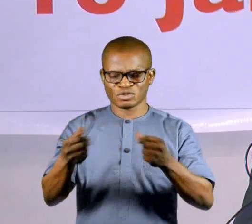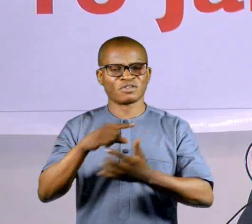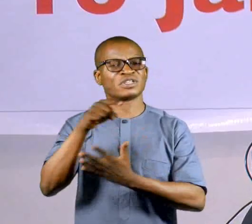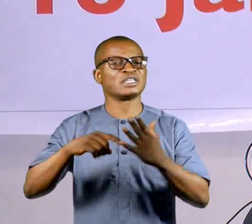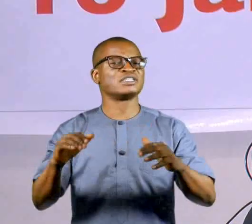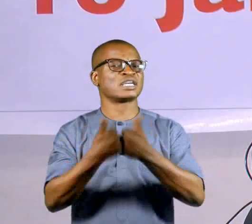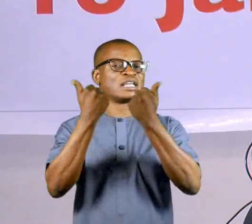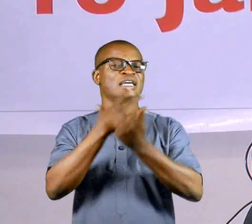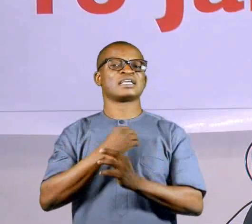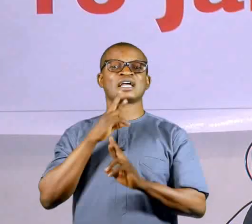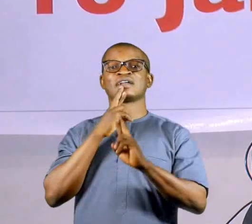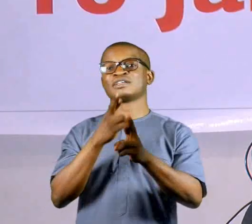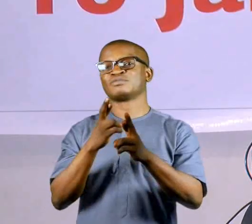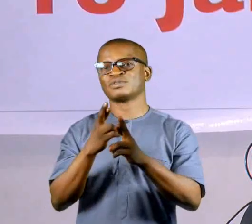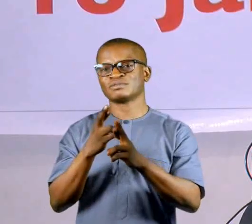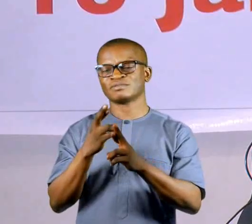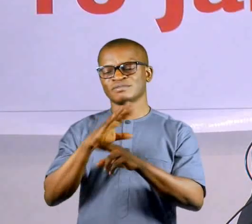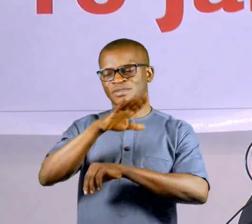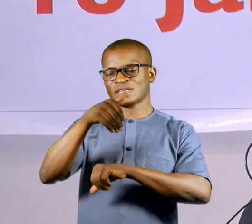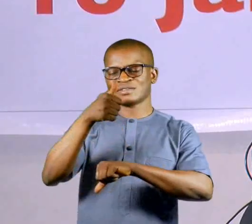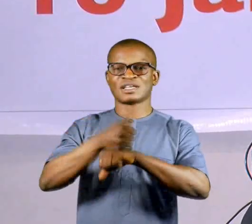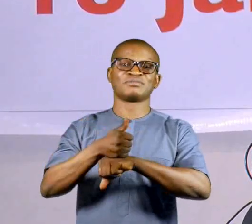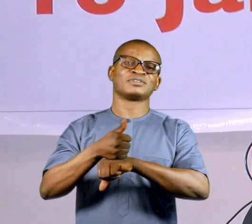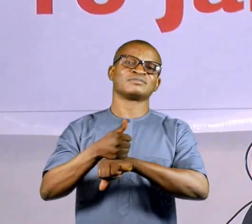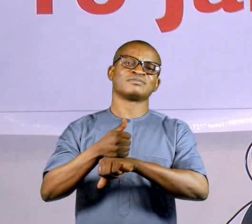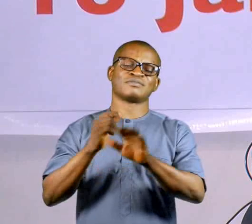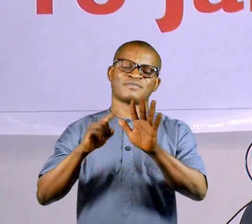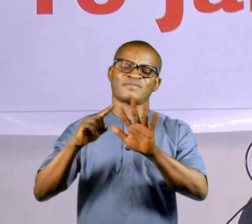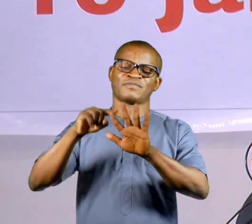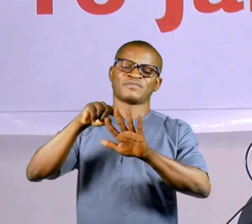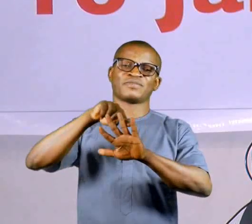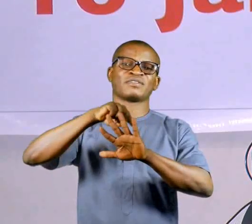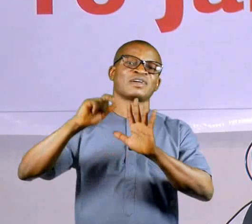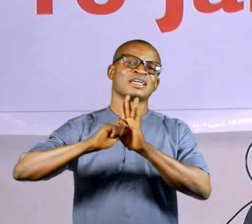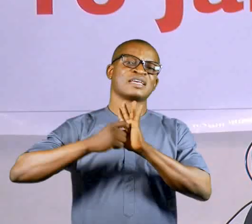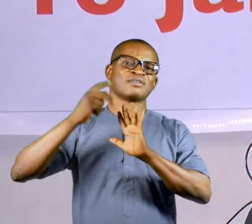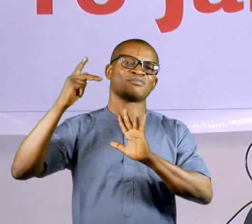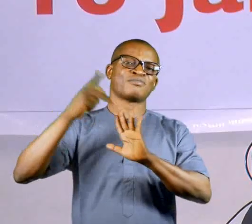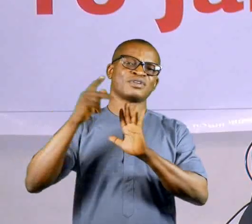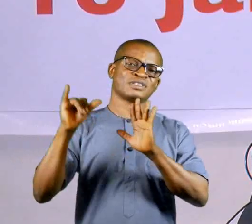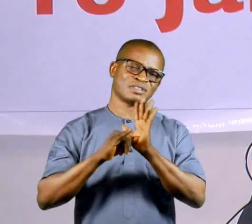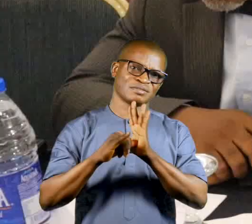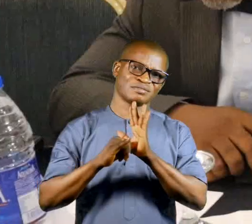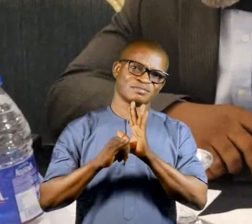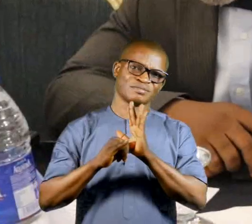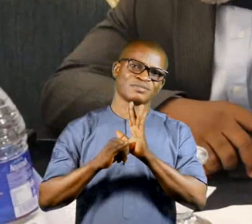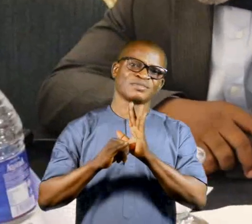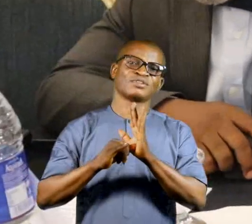challenges and response initiated far-reaching policy institutional and legislative measures